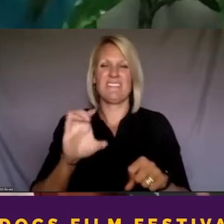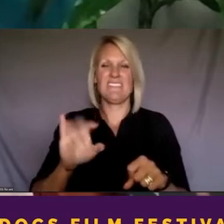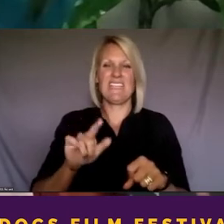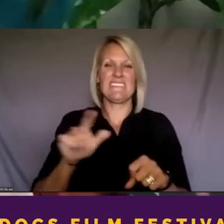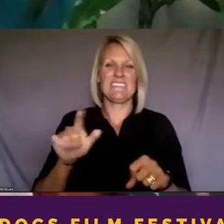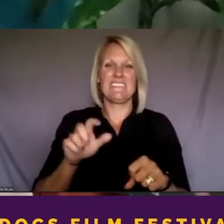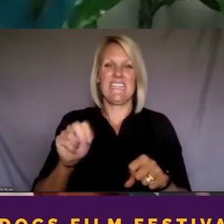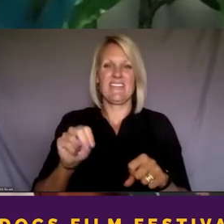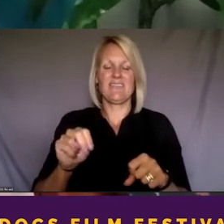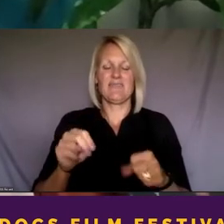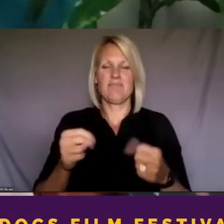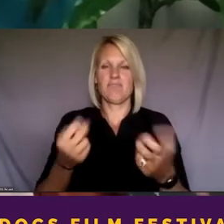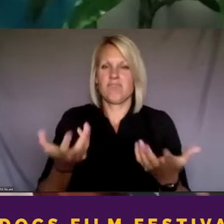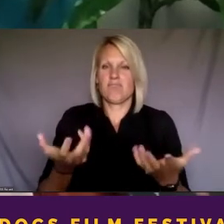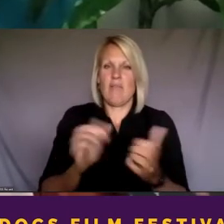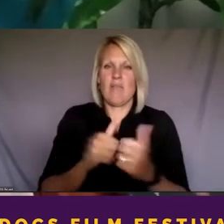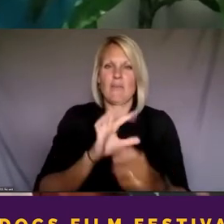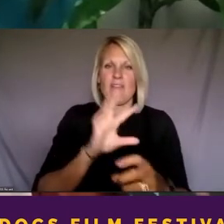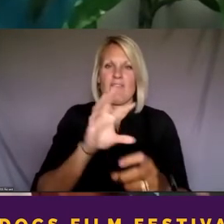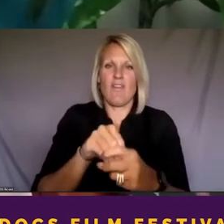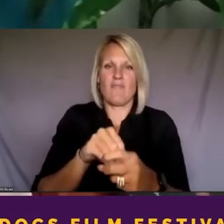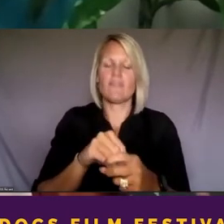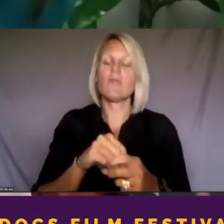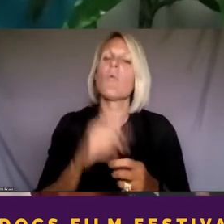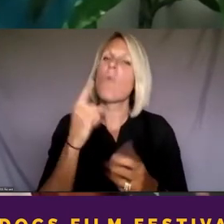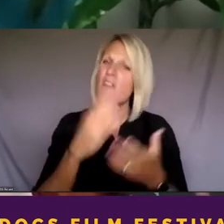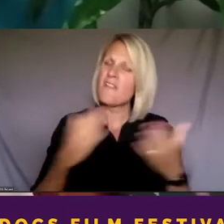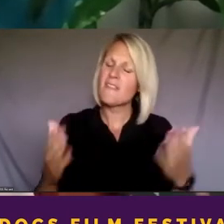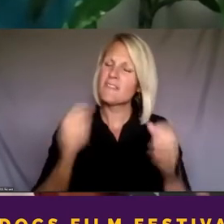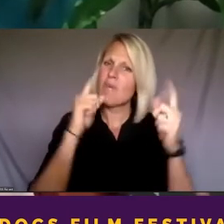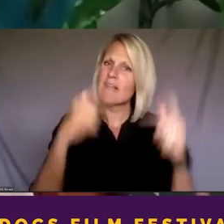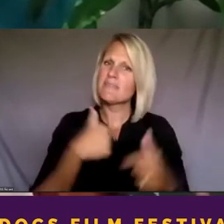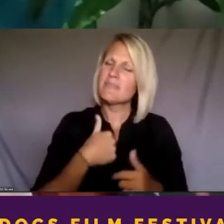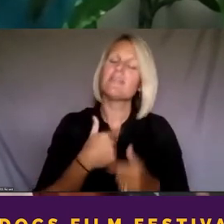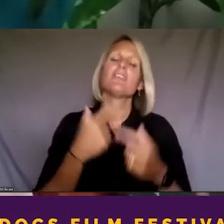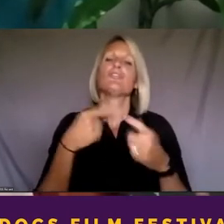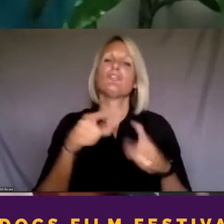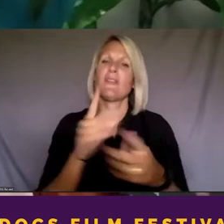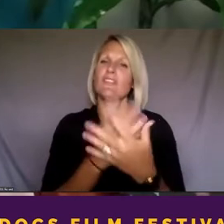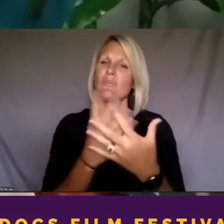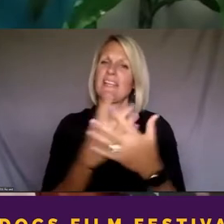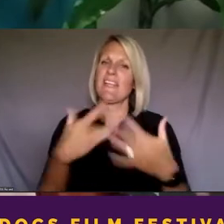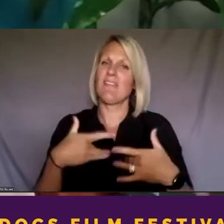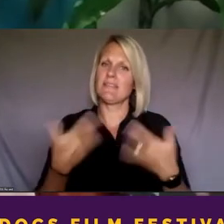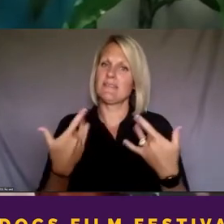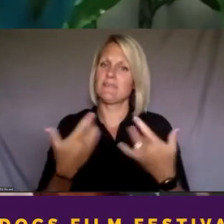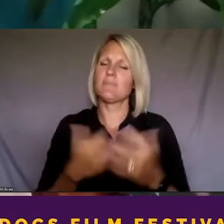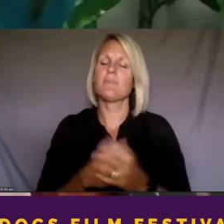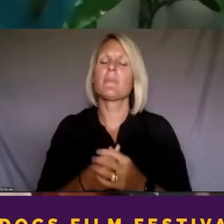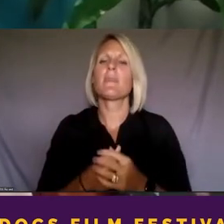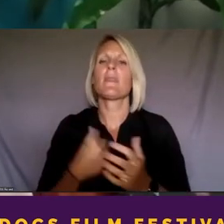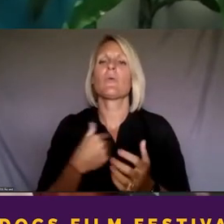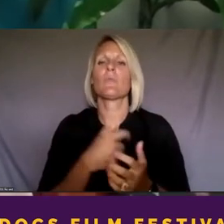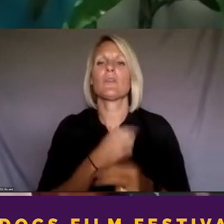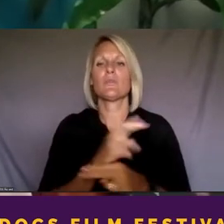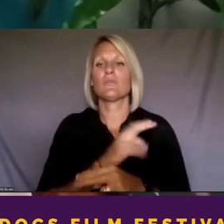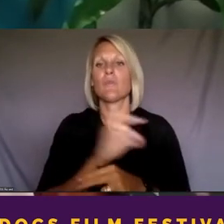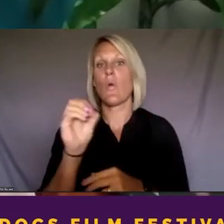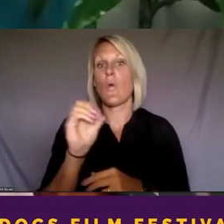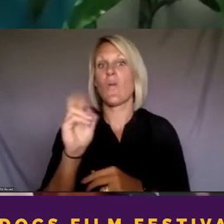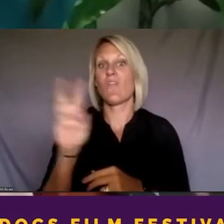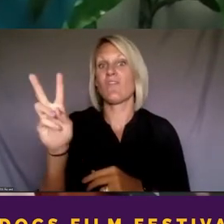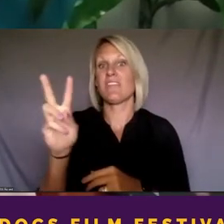One thing that really surprised me is that during our screening event, we used the OVI platform, thank you